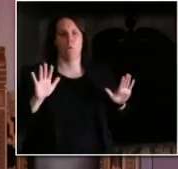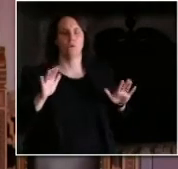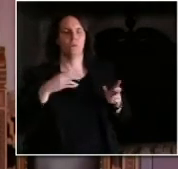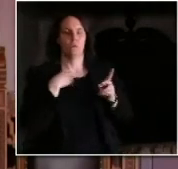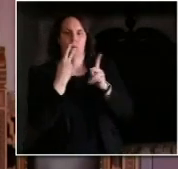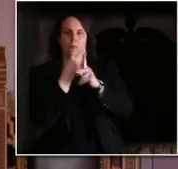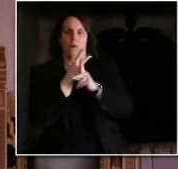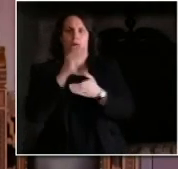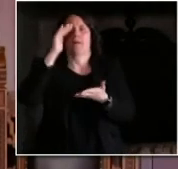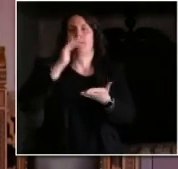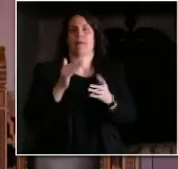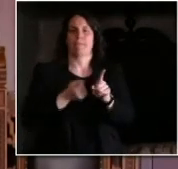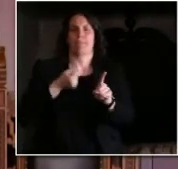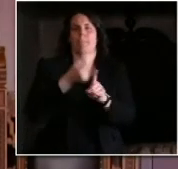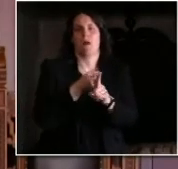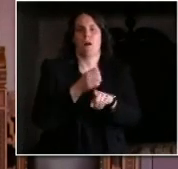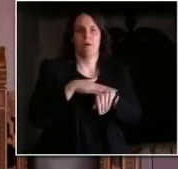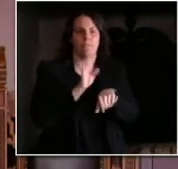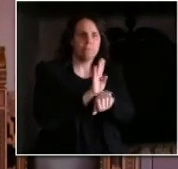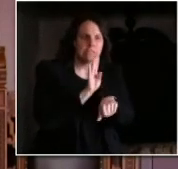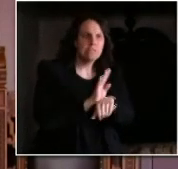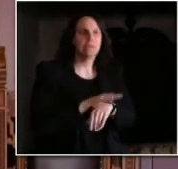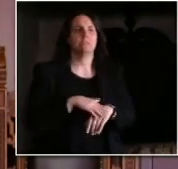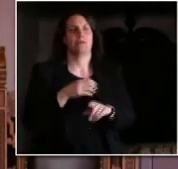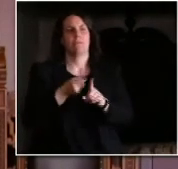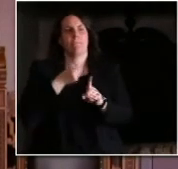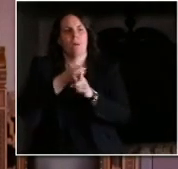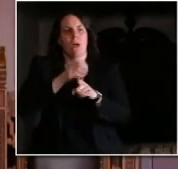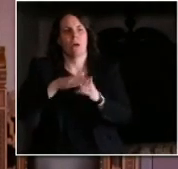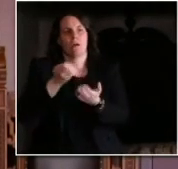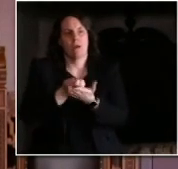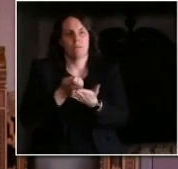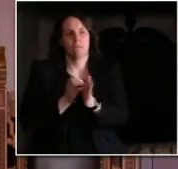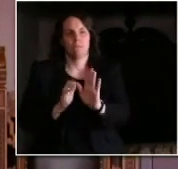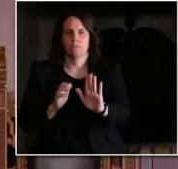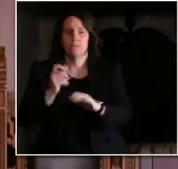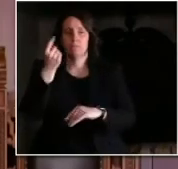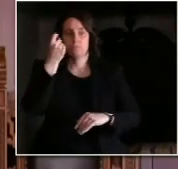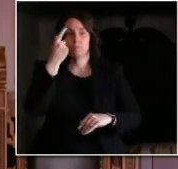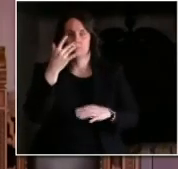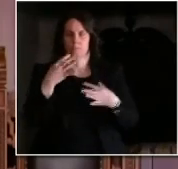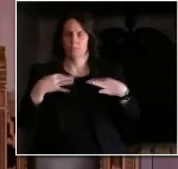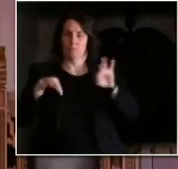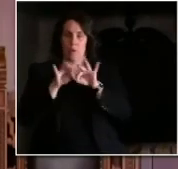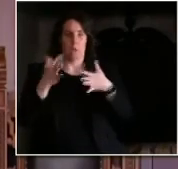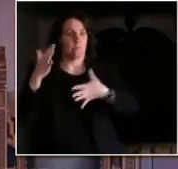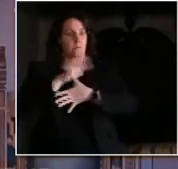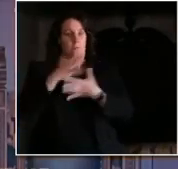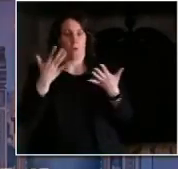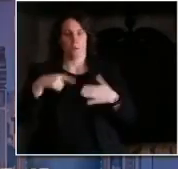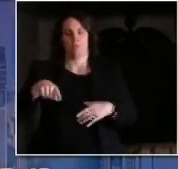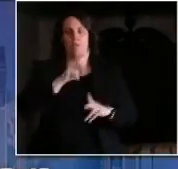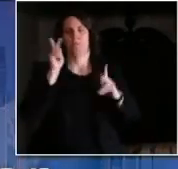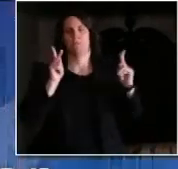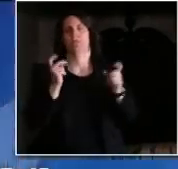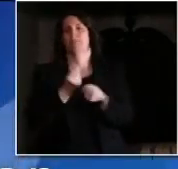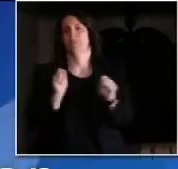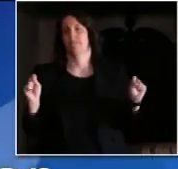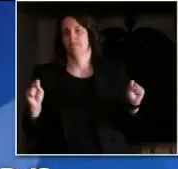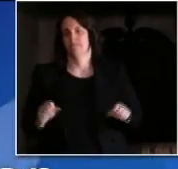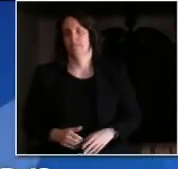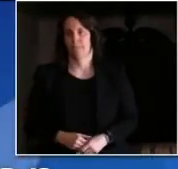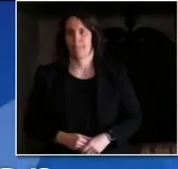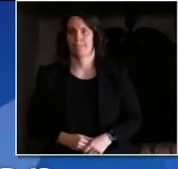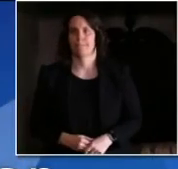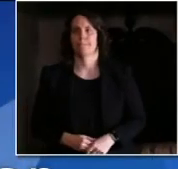for safety reasons, that we will be in a better position going forward. Thank you, Stephanie. And our final question this afternoon